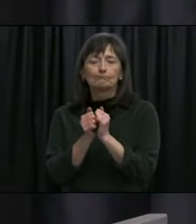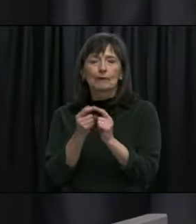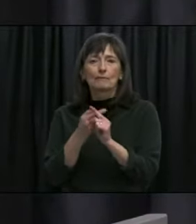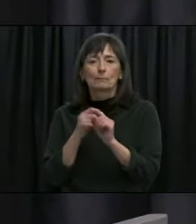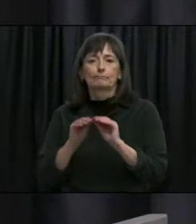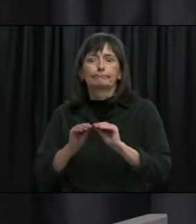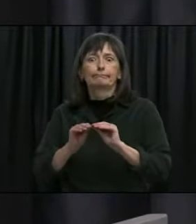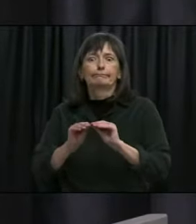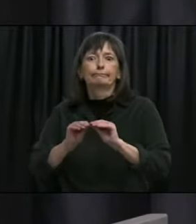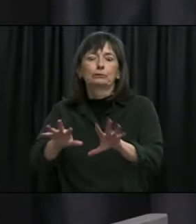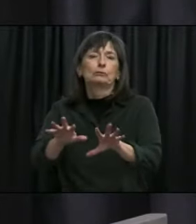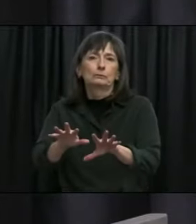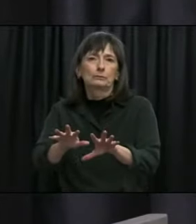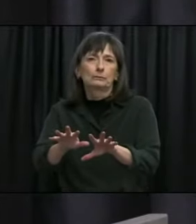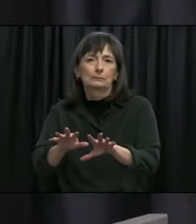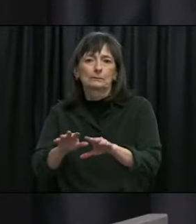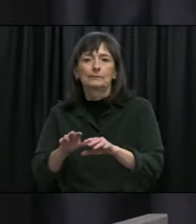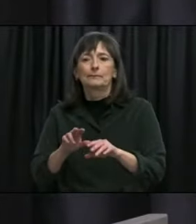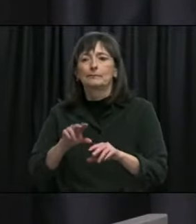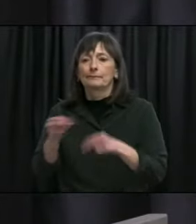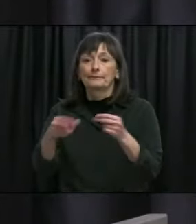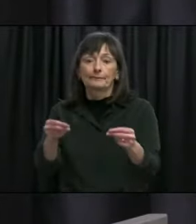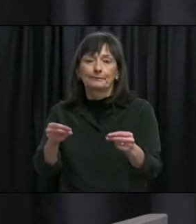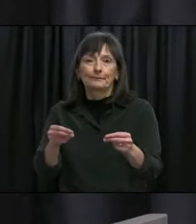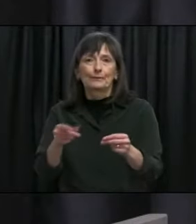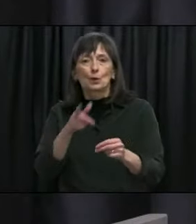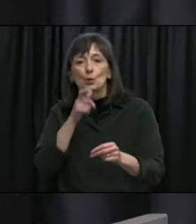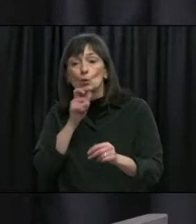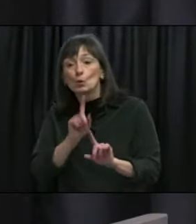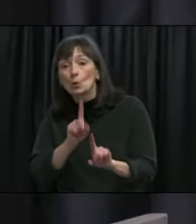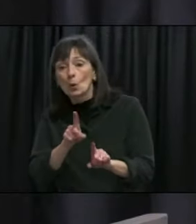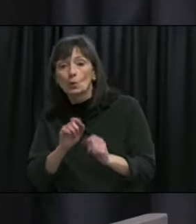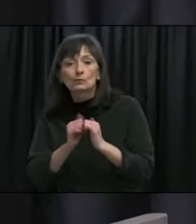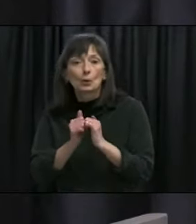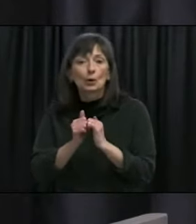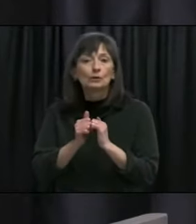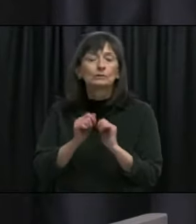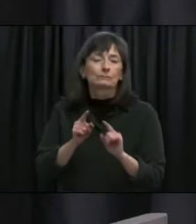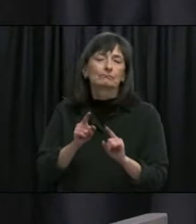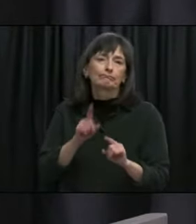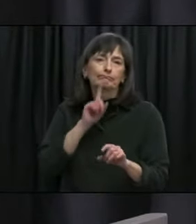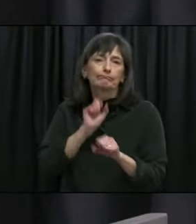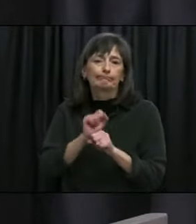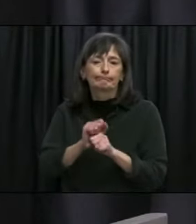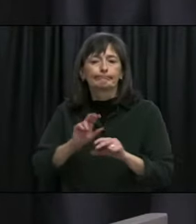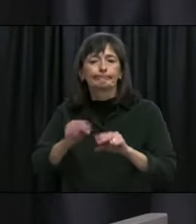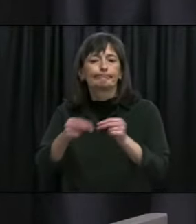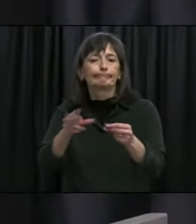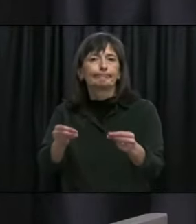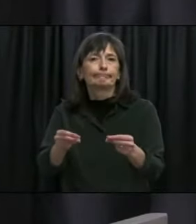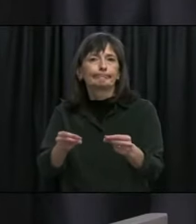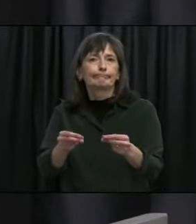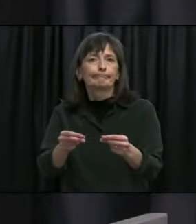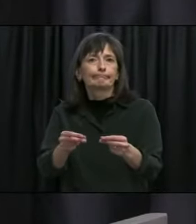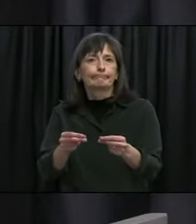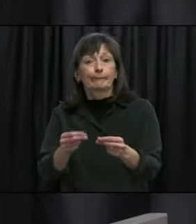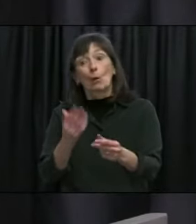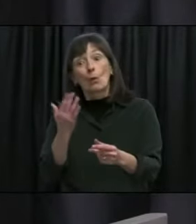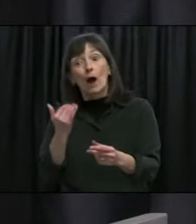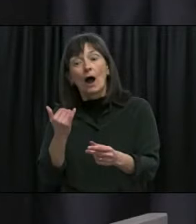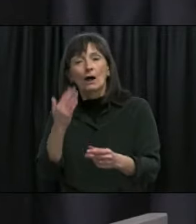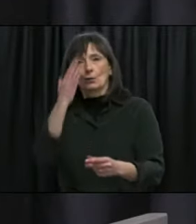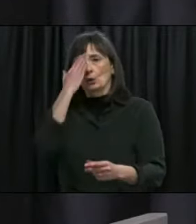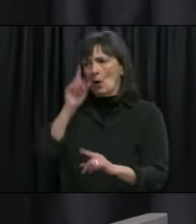spread to people who were at those events and we know that because that was their only source of exposure potential